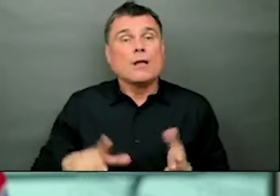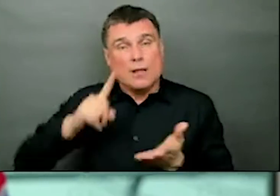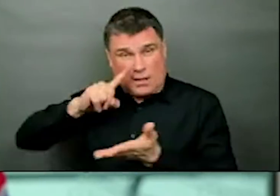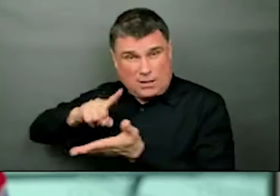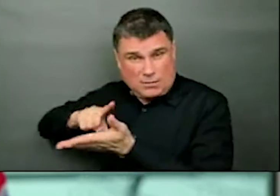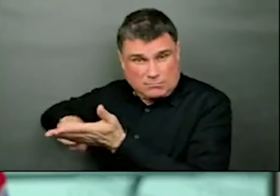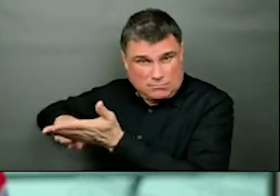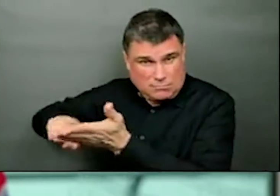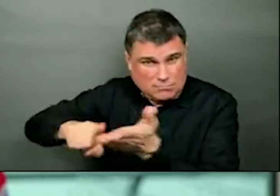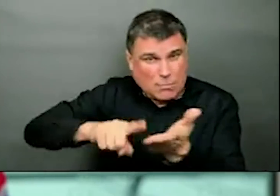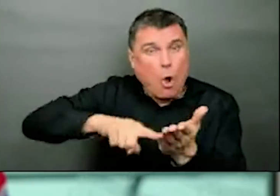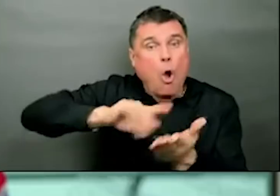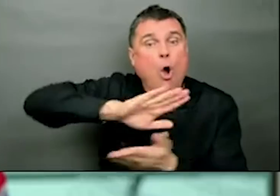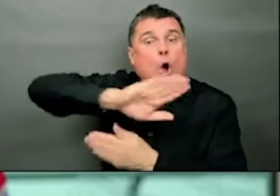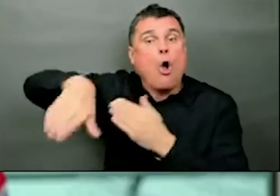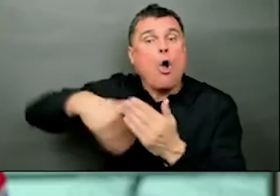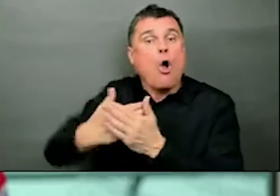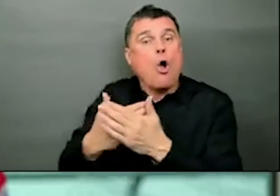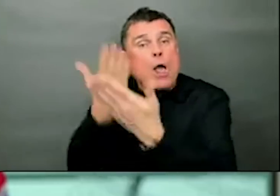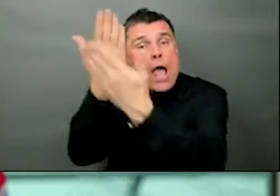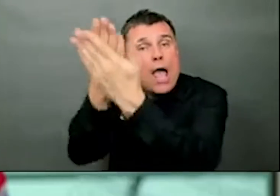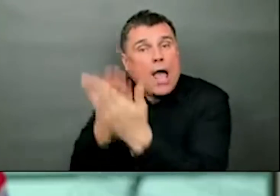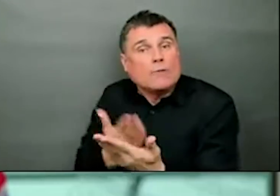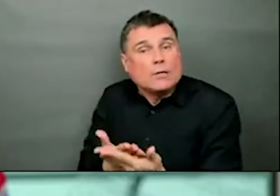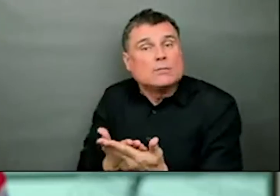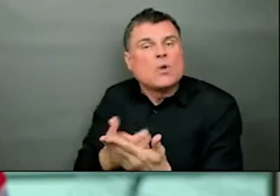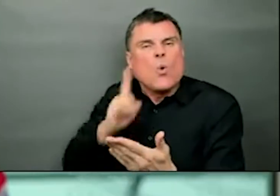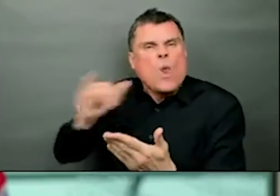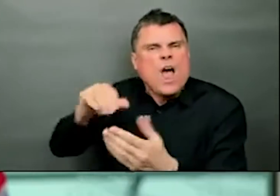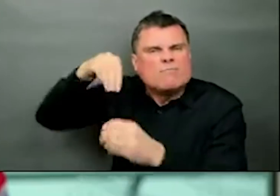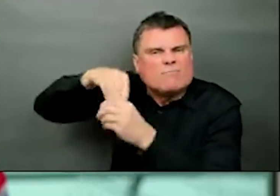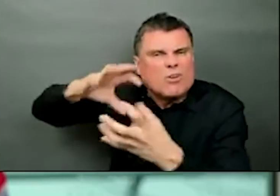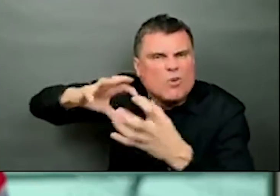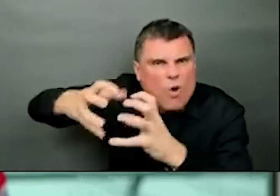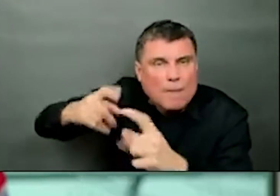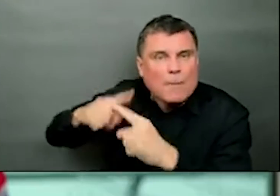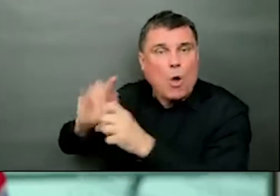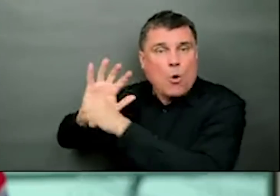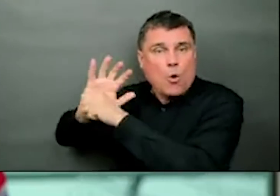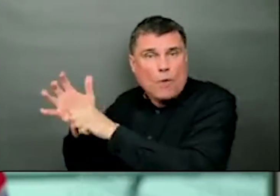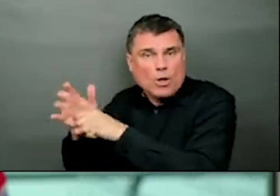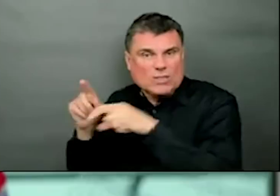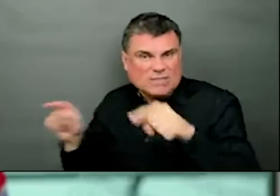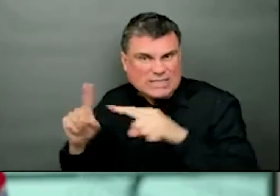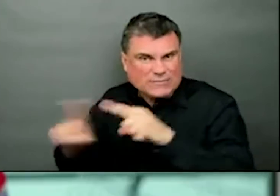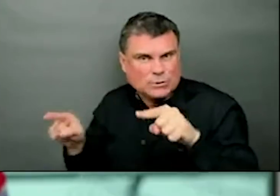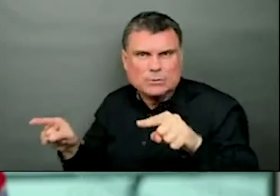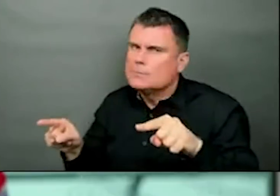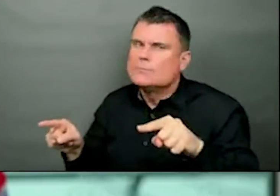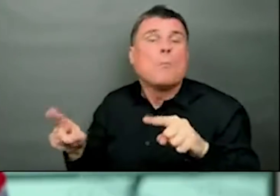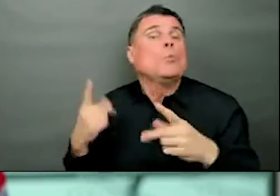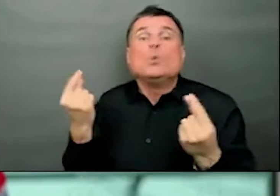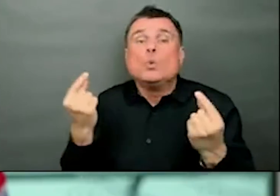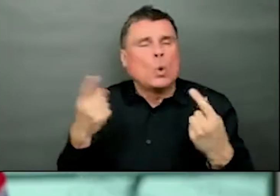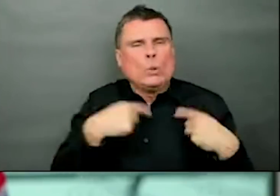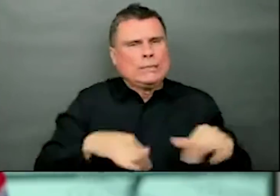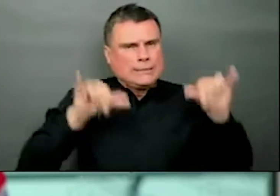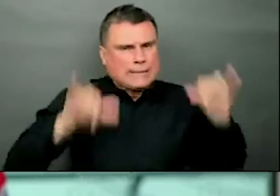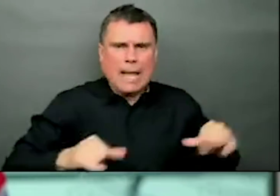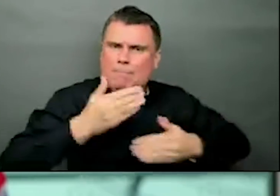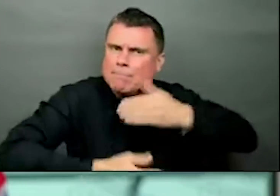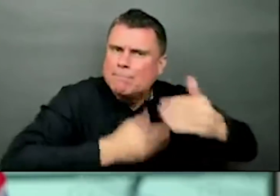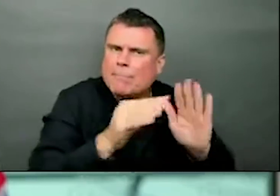work against these variants as well. And that is why we all have to continue to do what we're doing. The